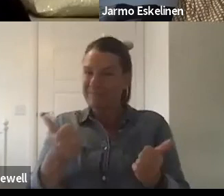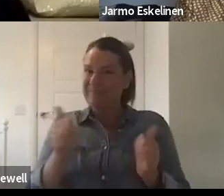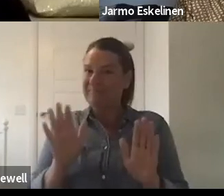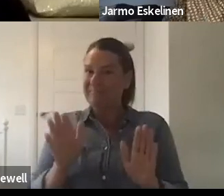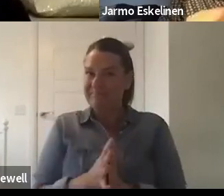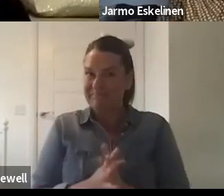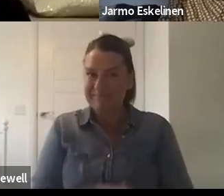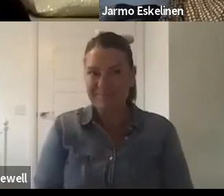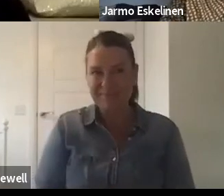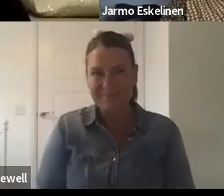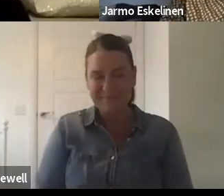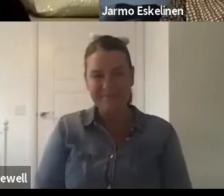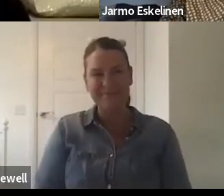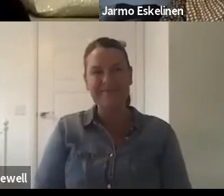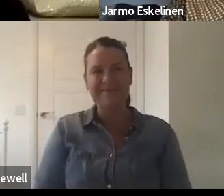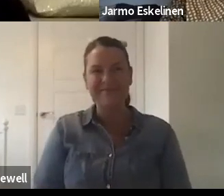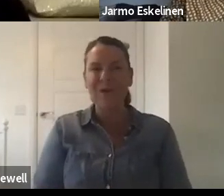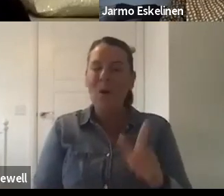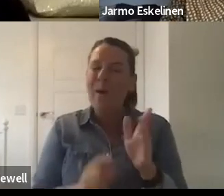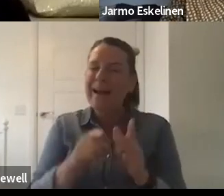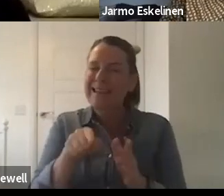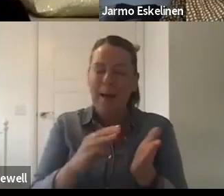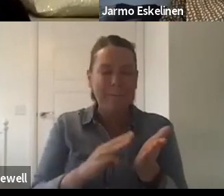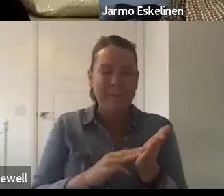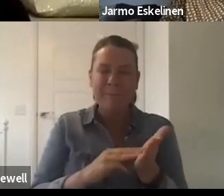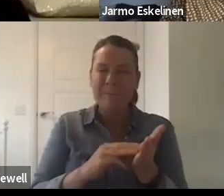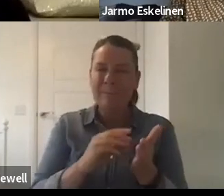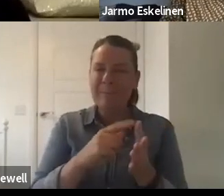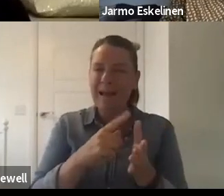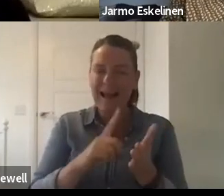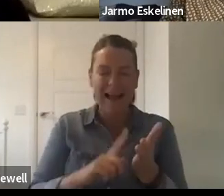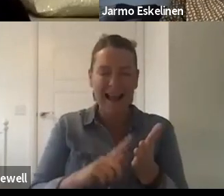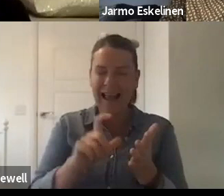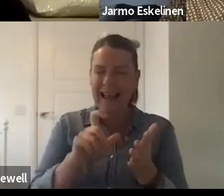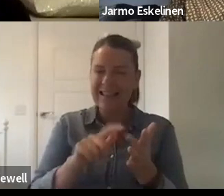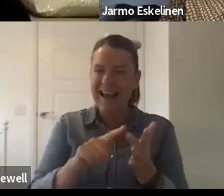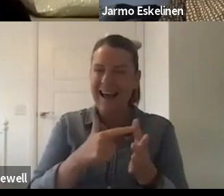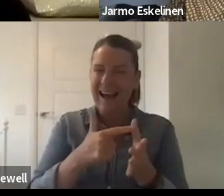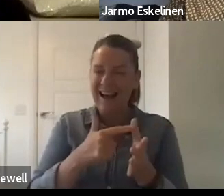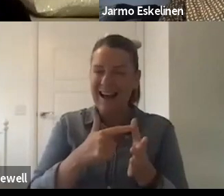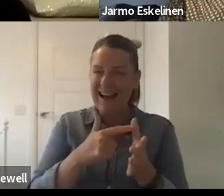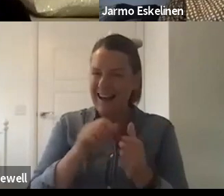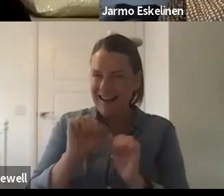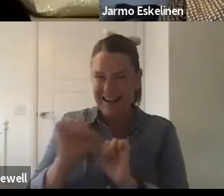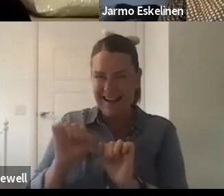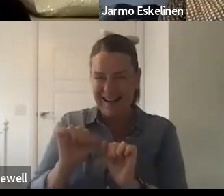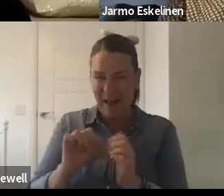And that's, it's that Melissa Terrace's project. Indeed. It's very, very good.